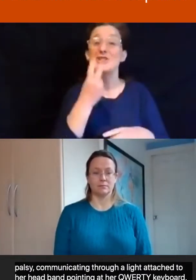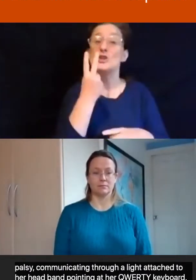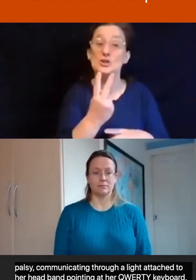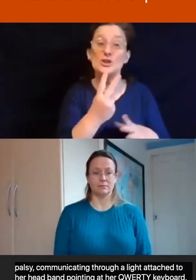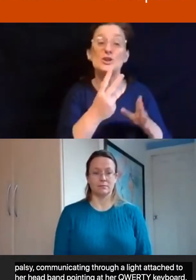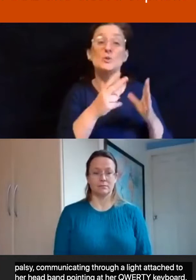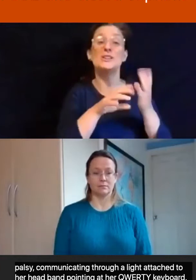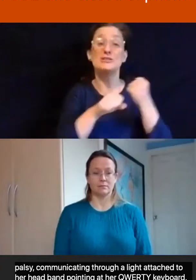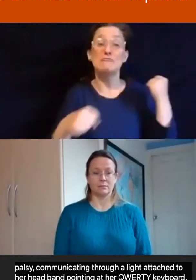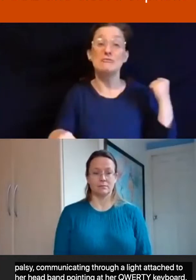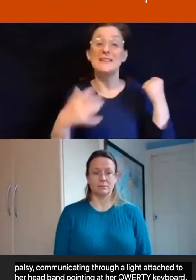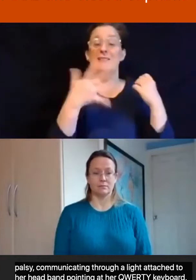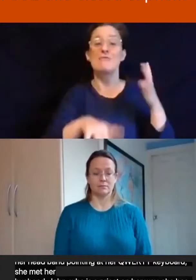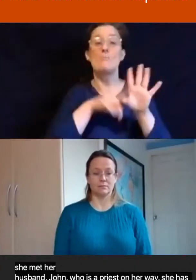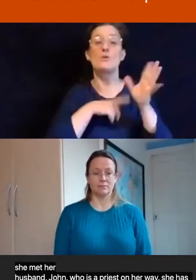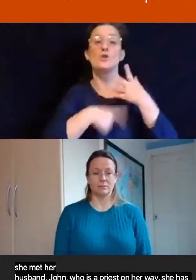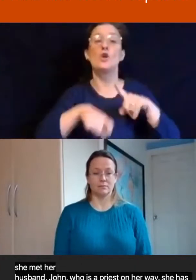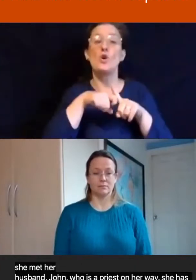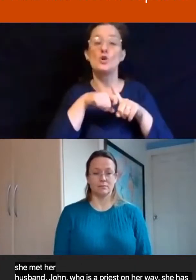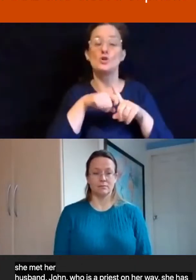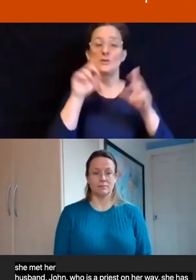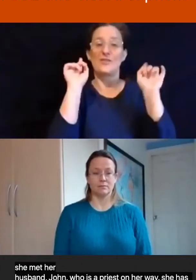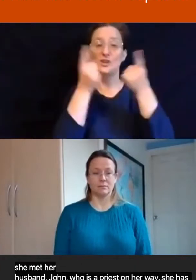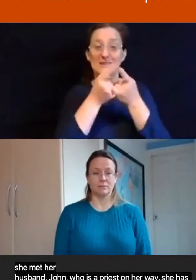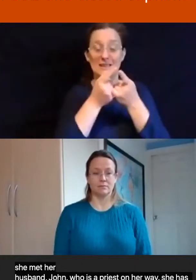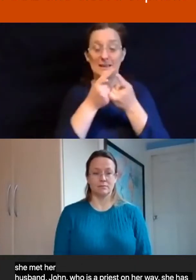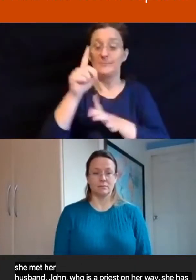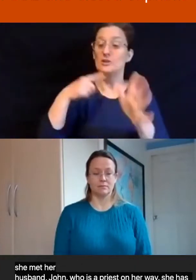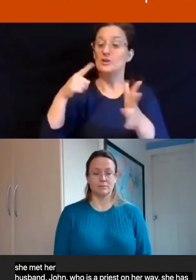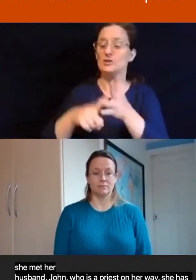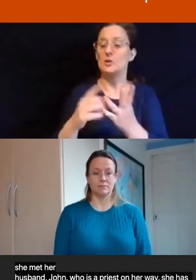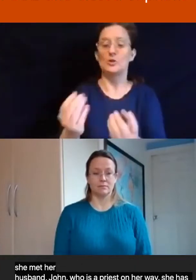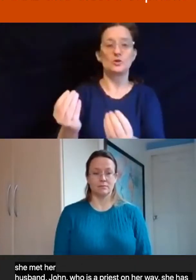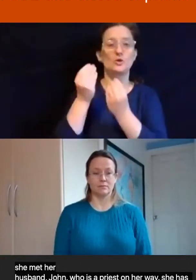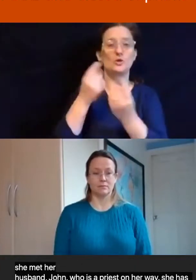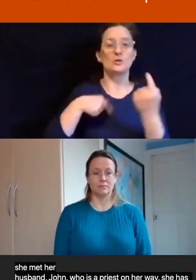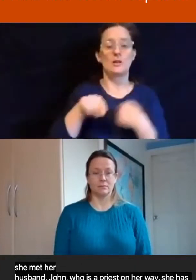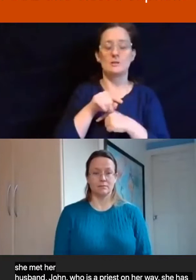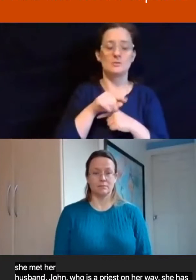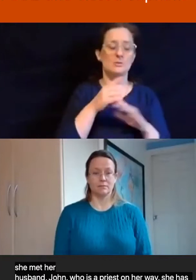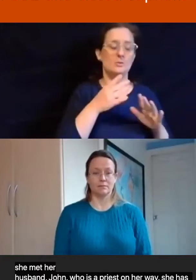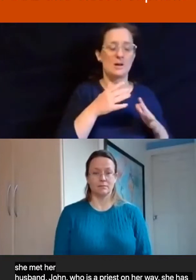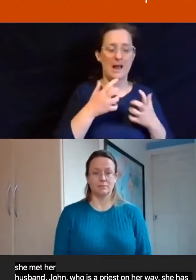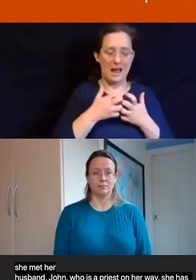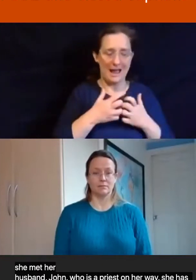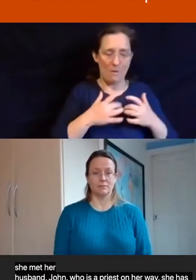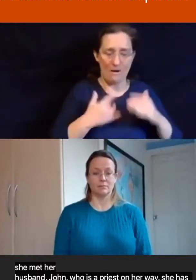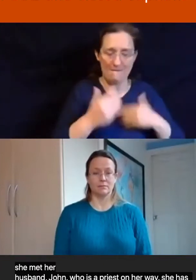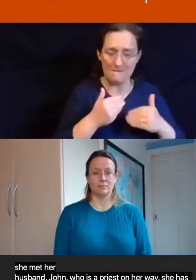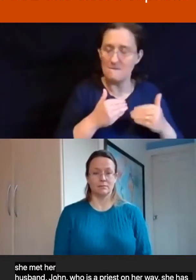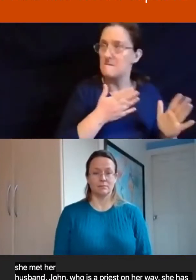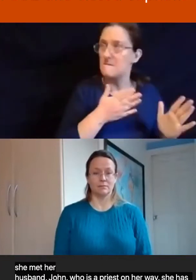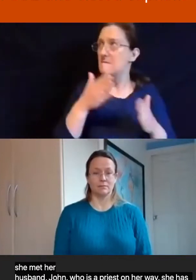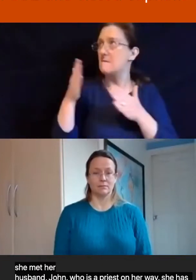Jo taught us to realign our way of being before God, not